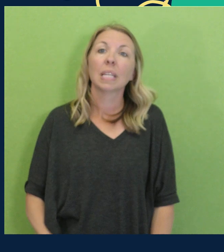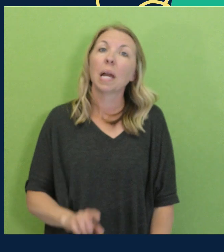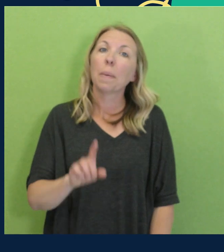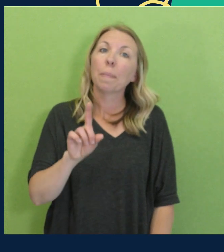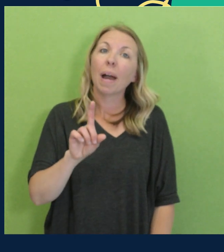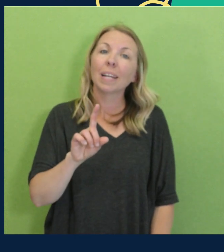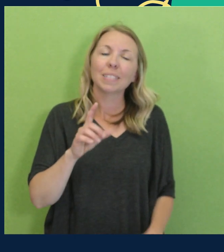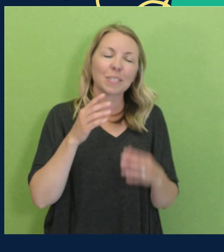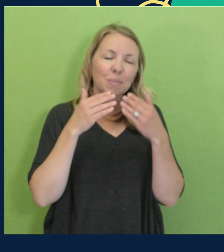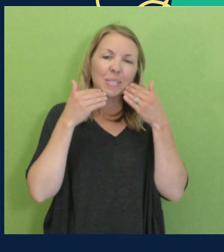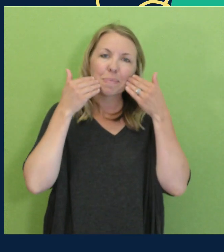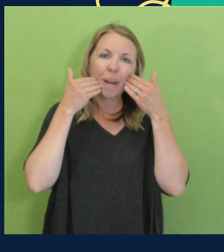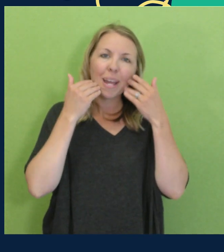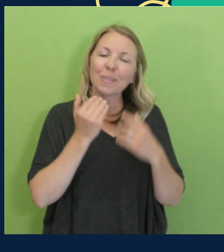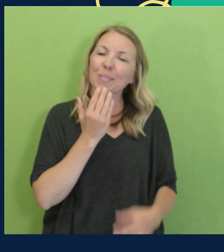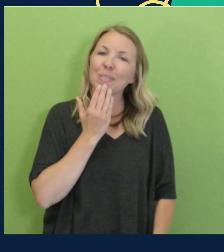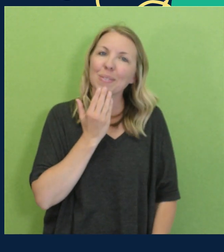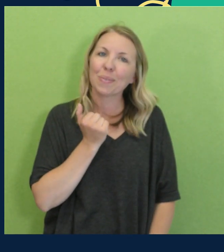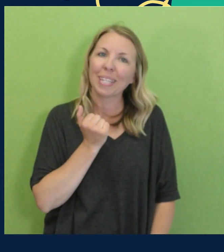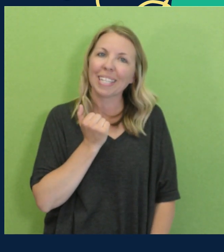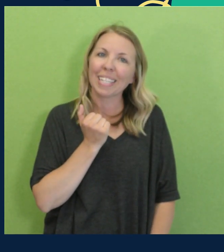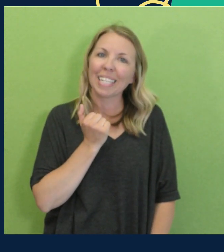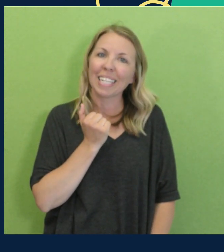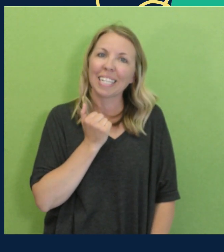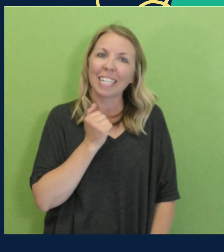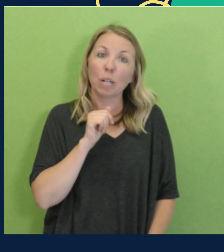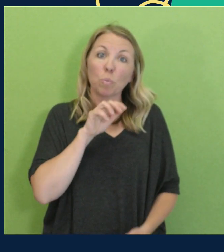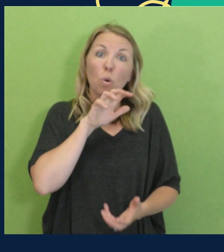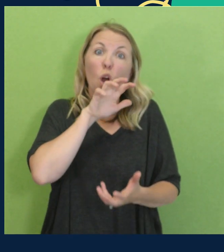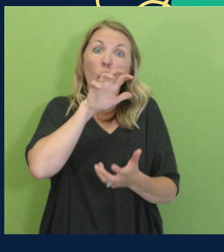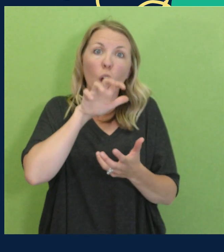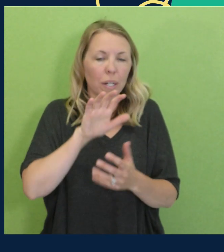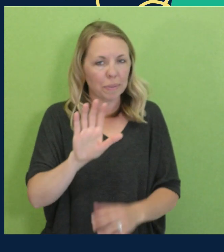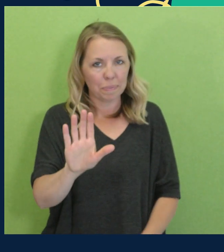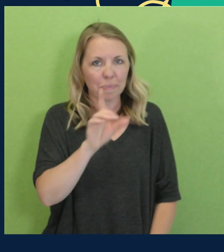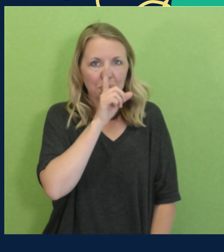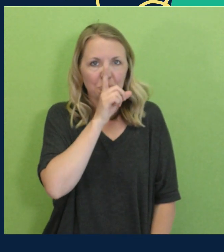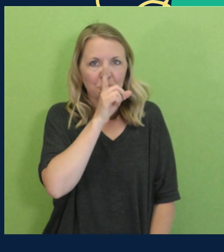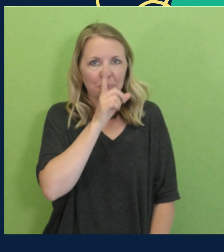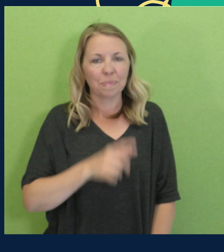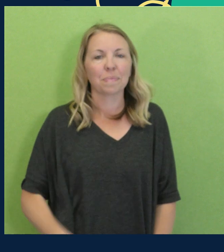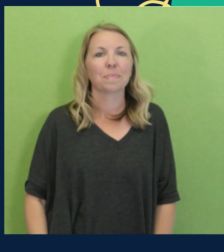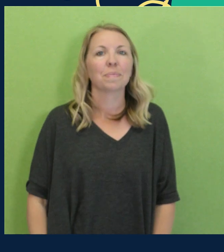But you smile sweetly and hold back your roar.